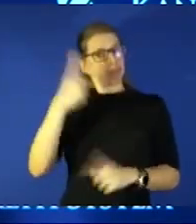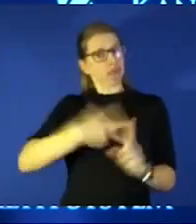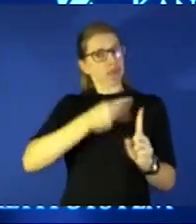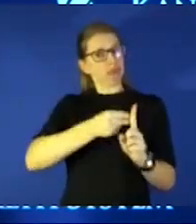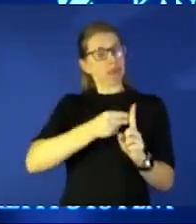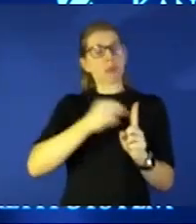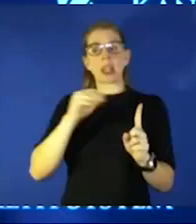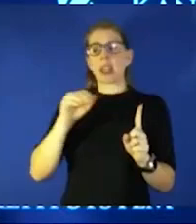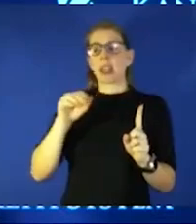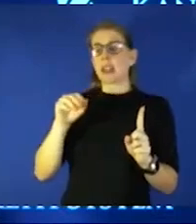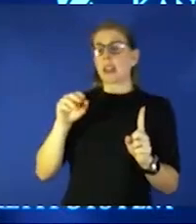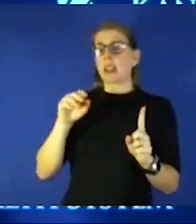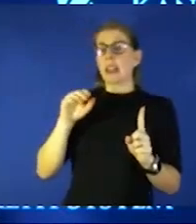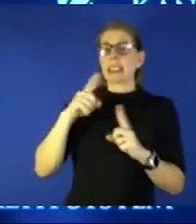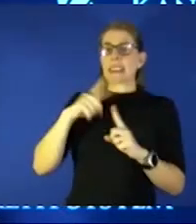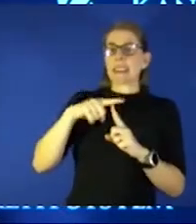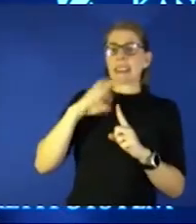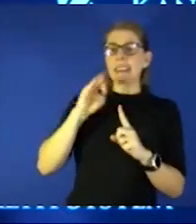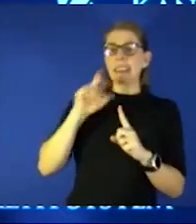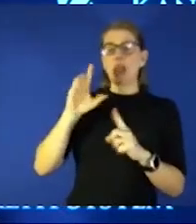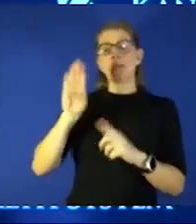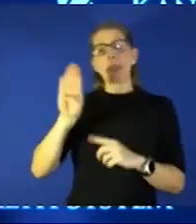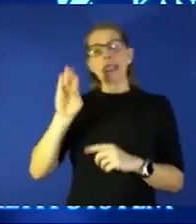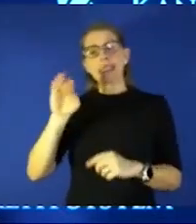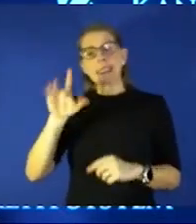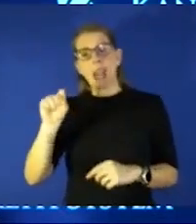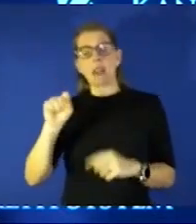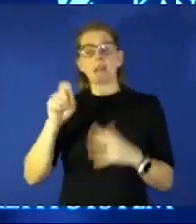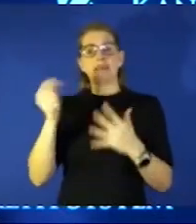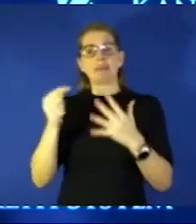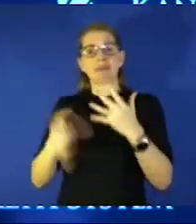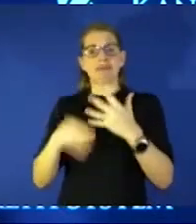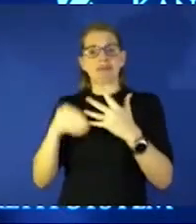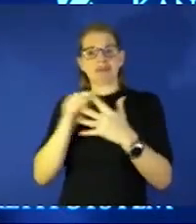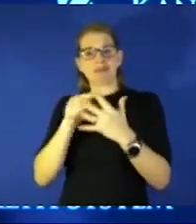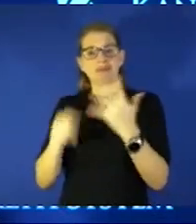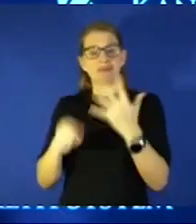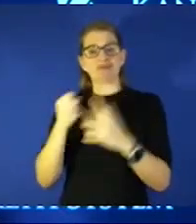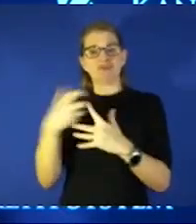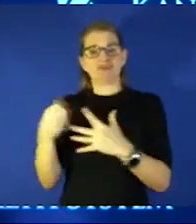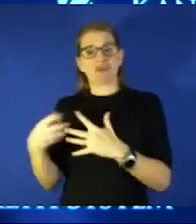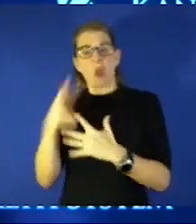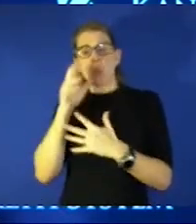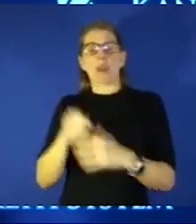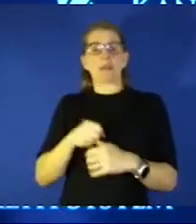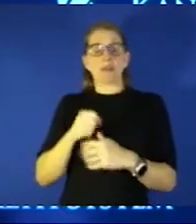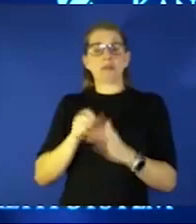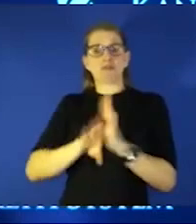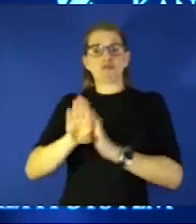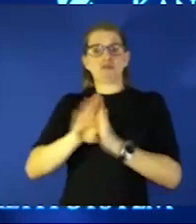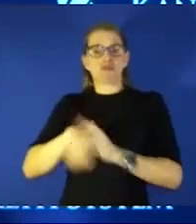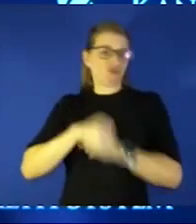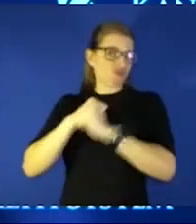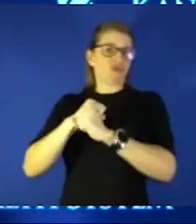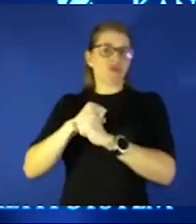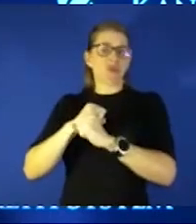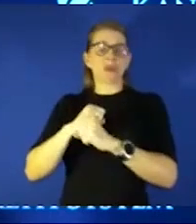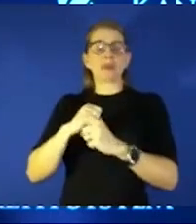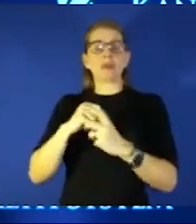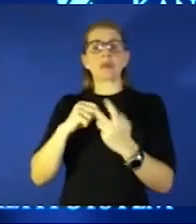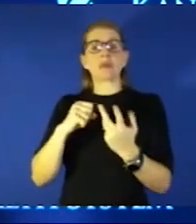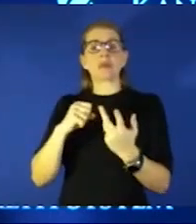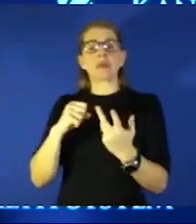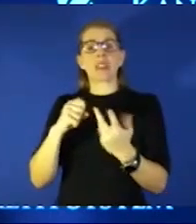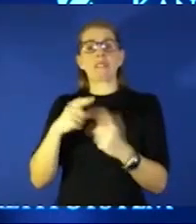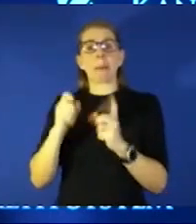b cell t cell and then there's a lot of subsets beyond that and i think um it's probably takes a master class literally to try and explain all